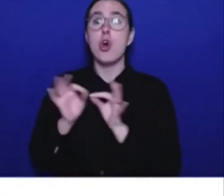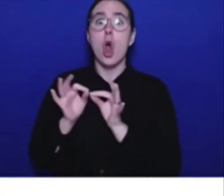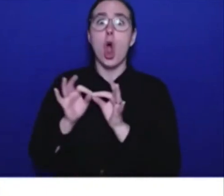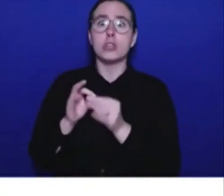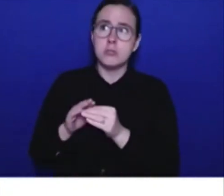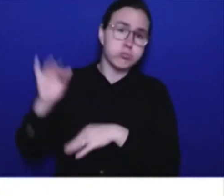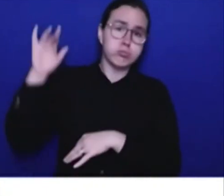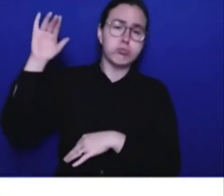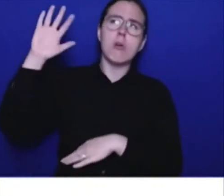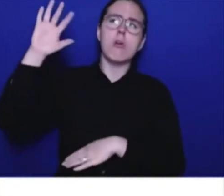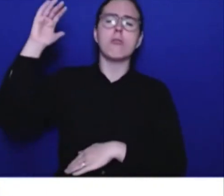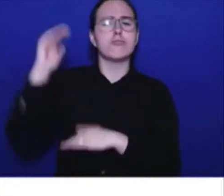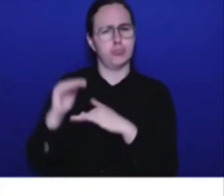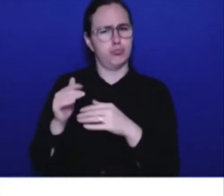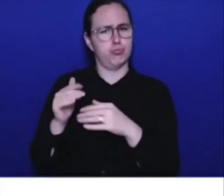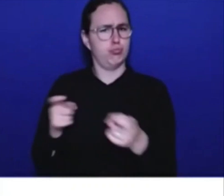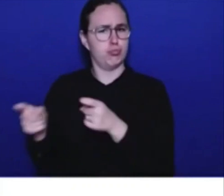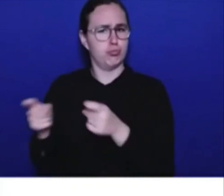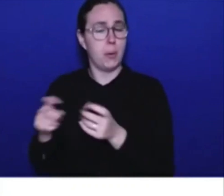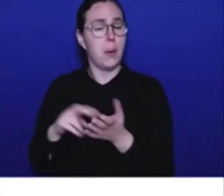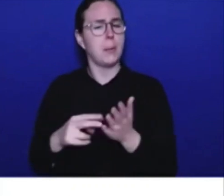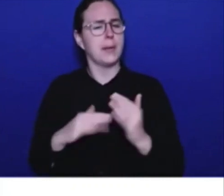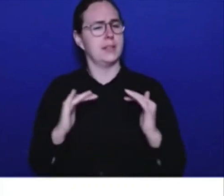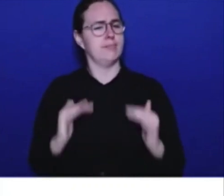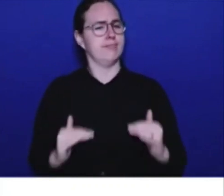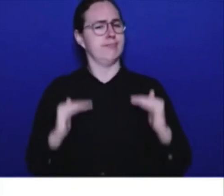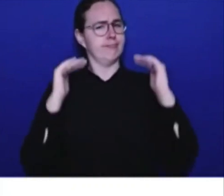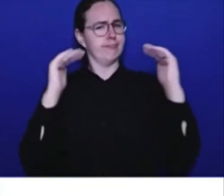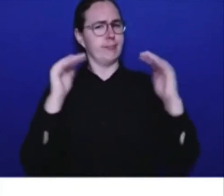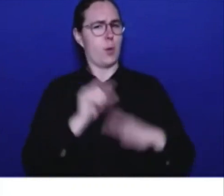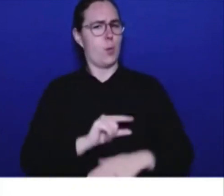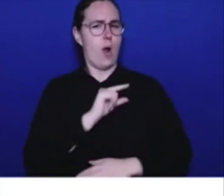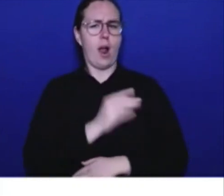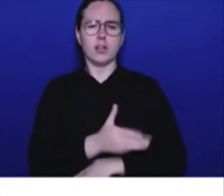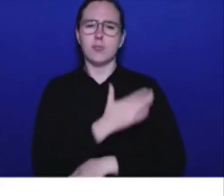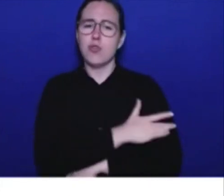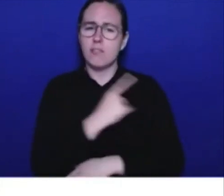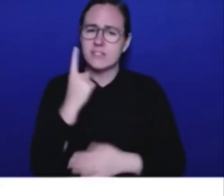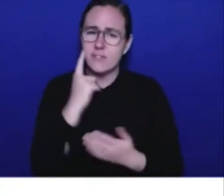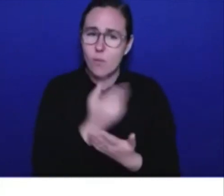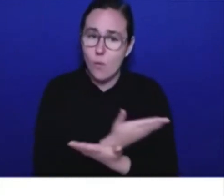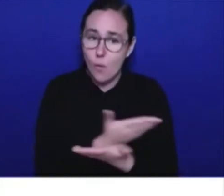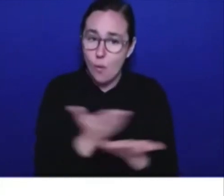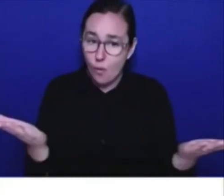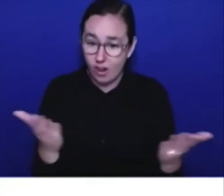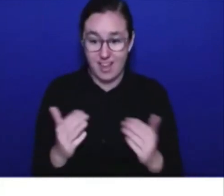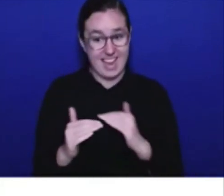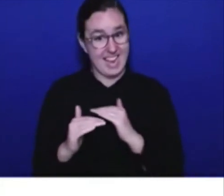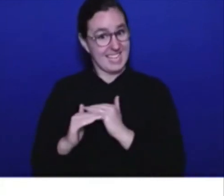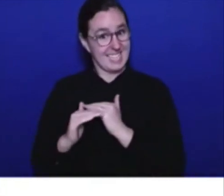ICBC basic rates is one way that we're doing that. Thank you very much. Thank you.